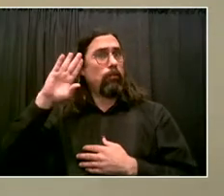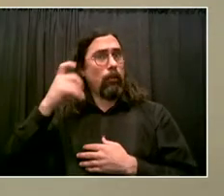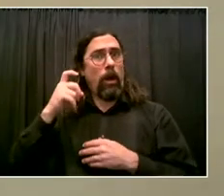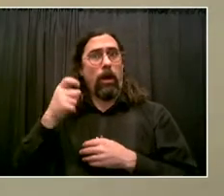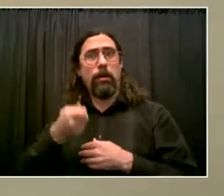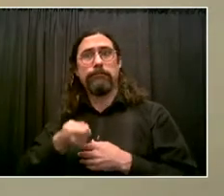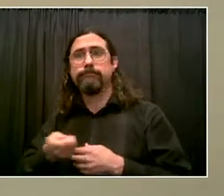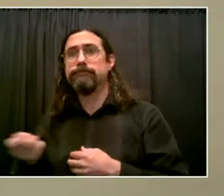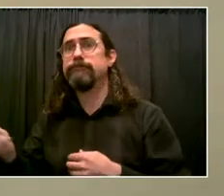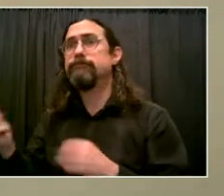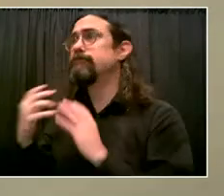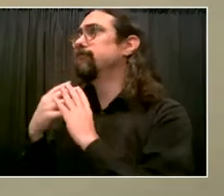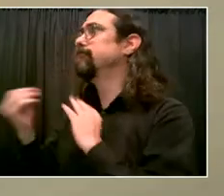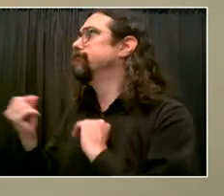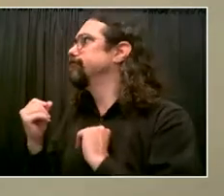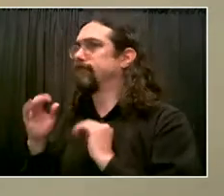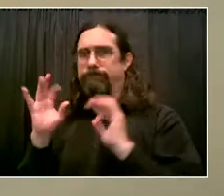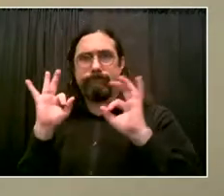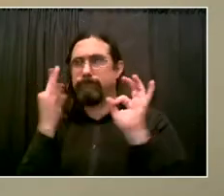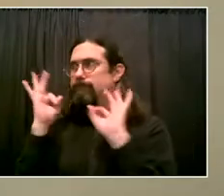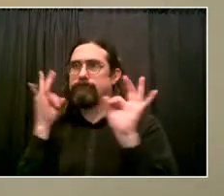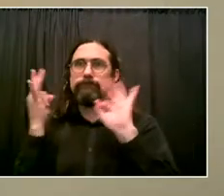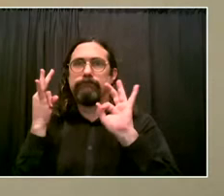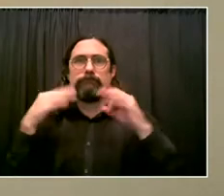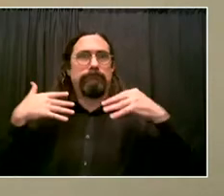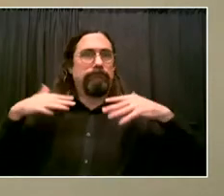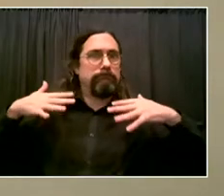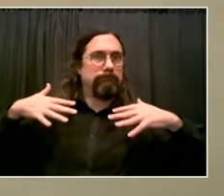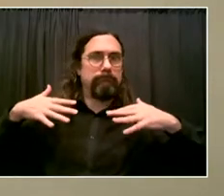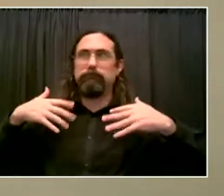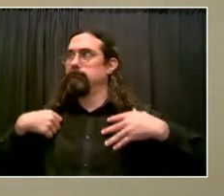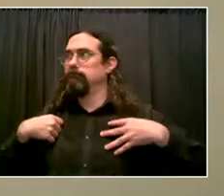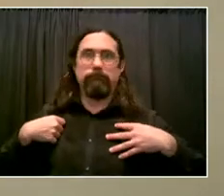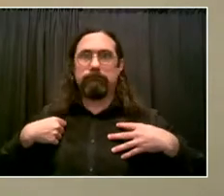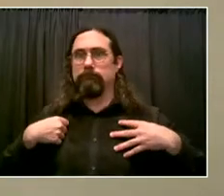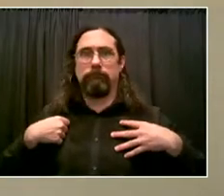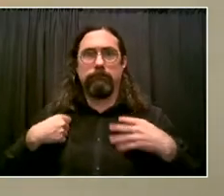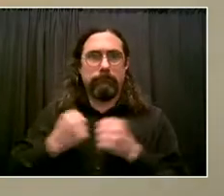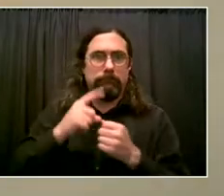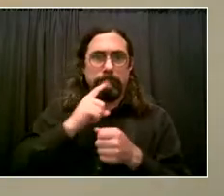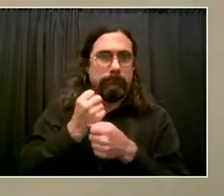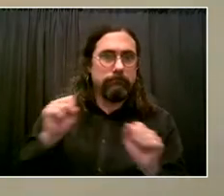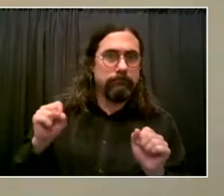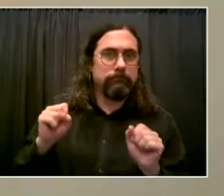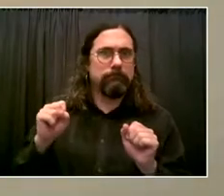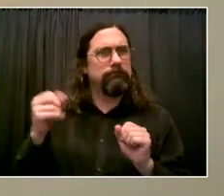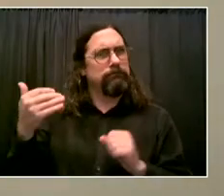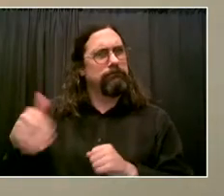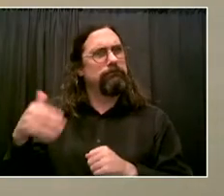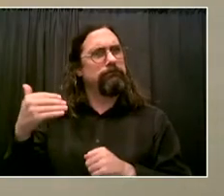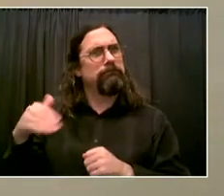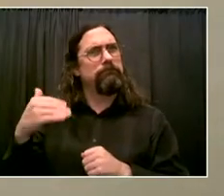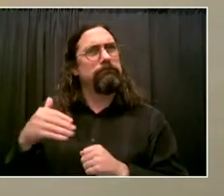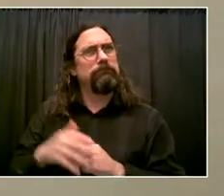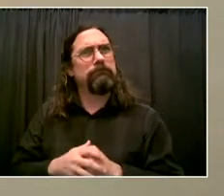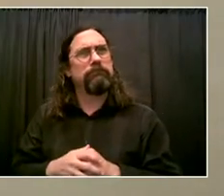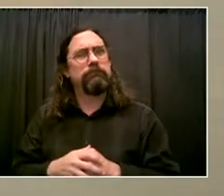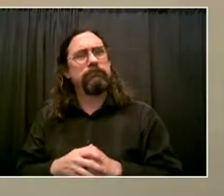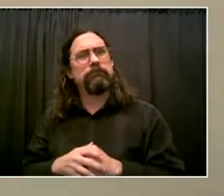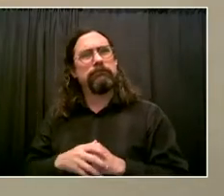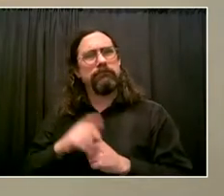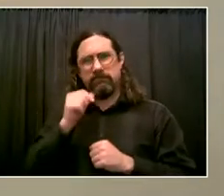Exodus. But with that said, I think one of the things I just want to mention is kind of this discharge planning process,